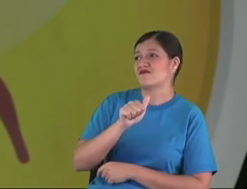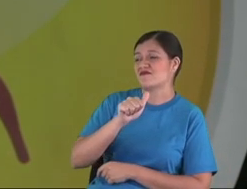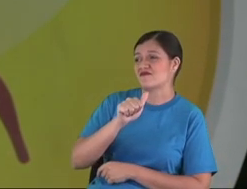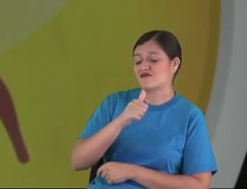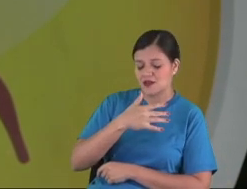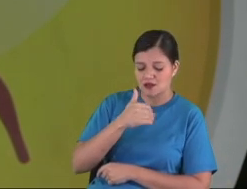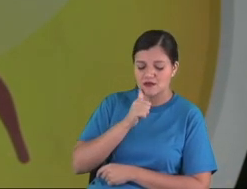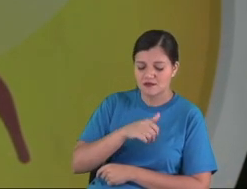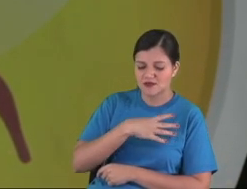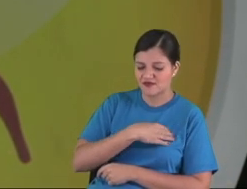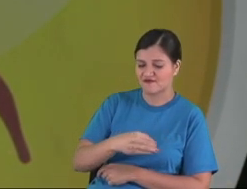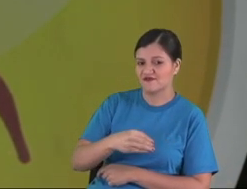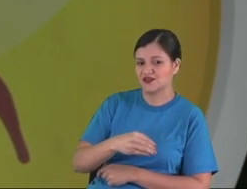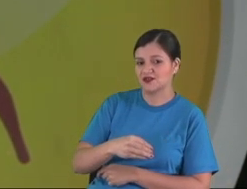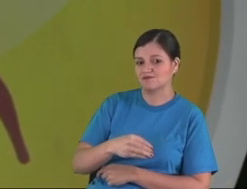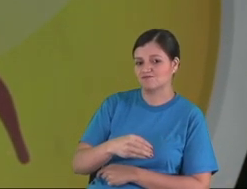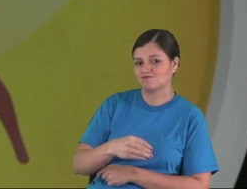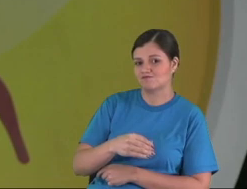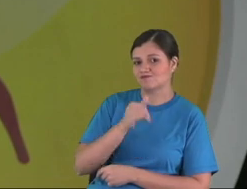need to do?